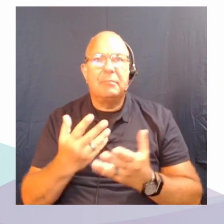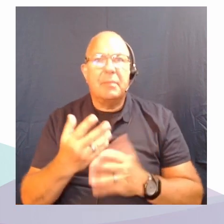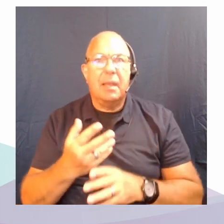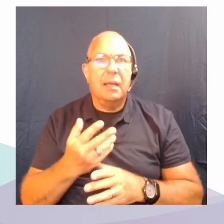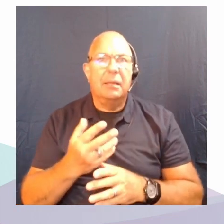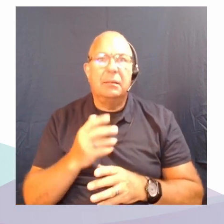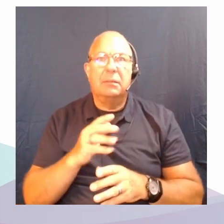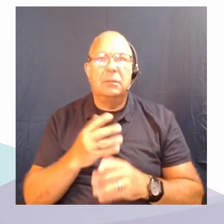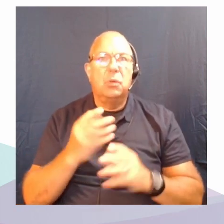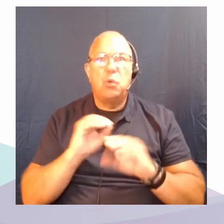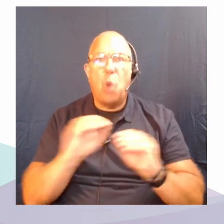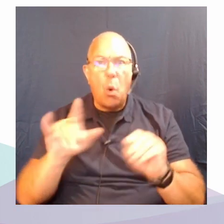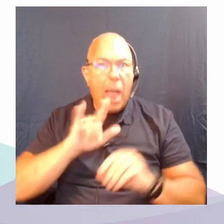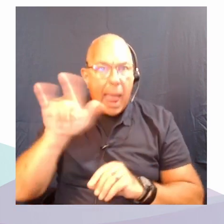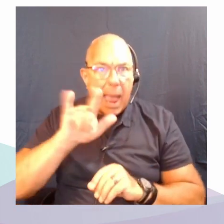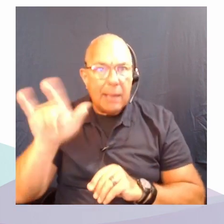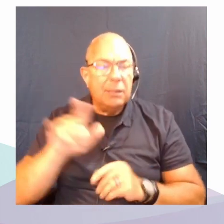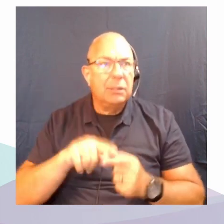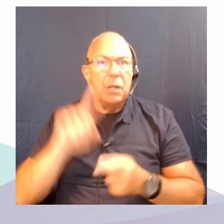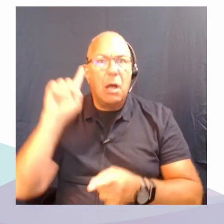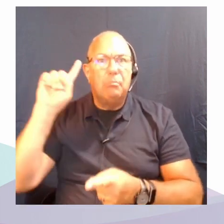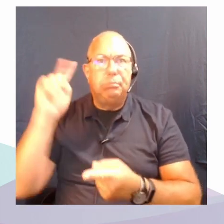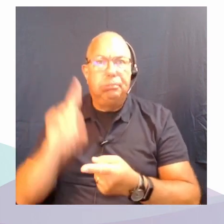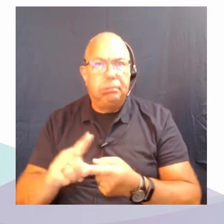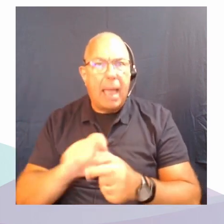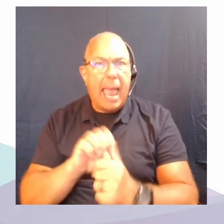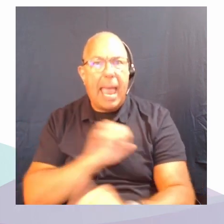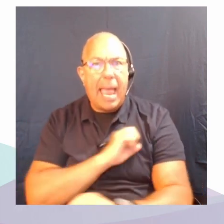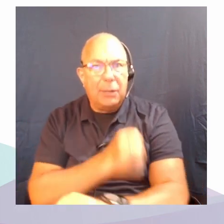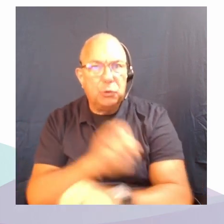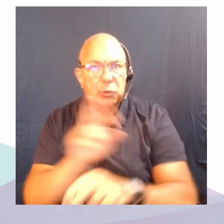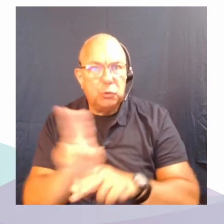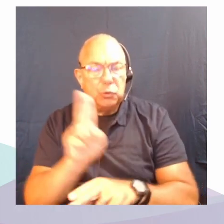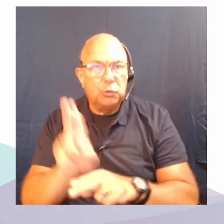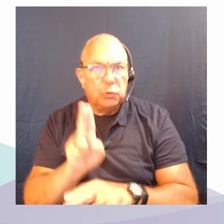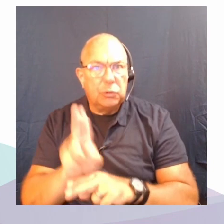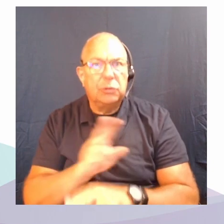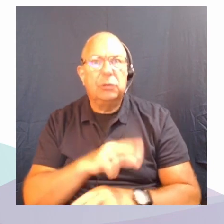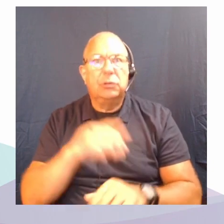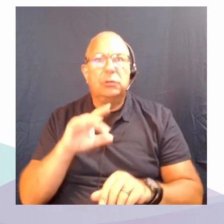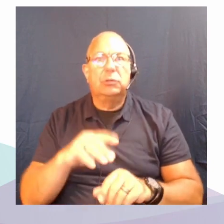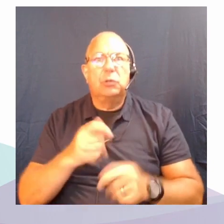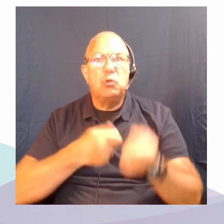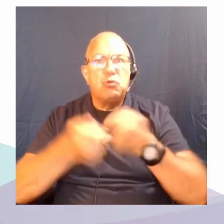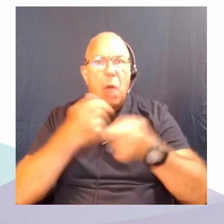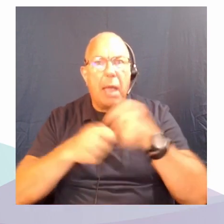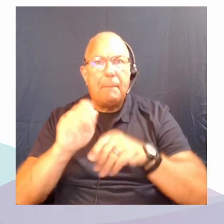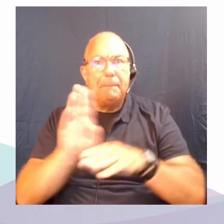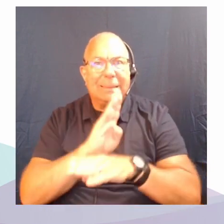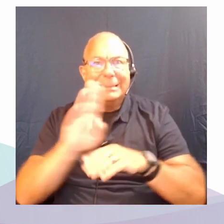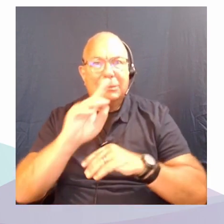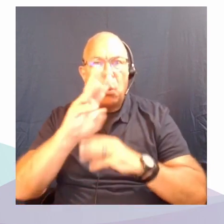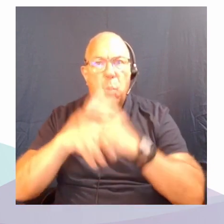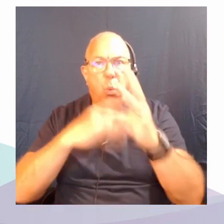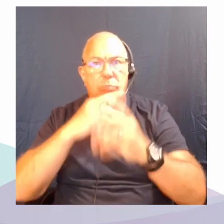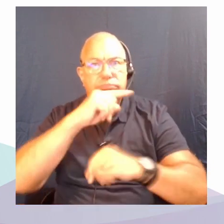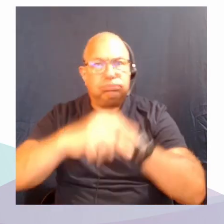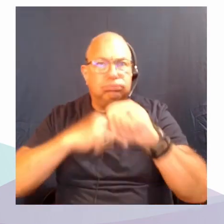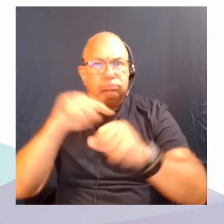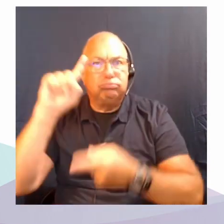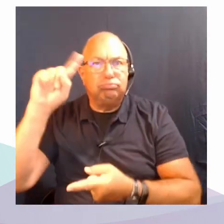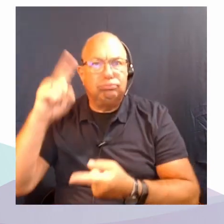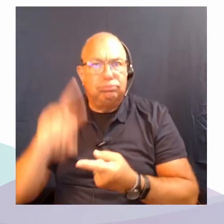use of all kinds of energy, reduction in global trade, we didn't really cut that much